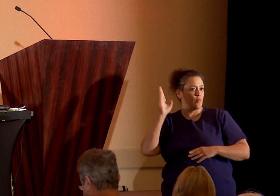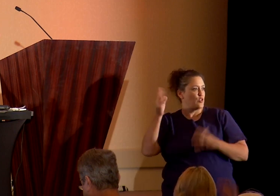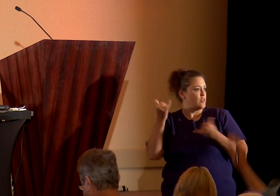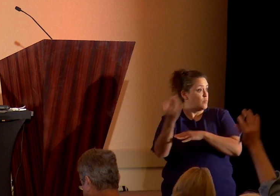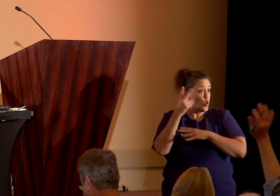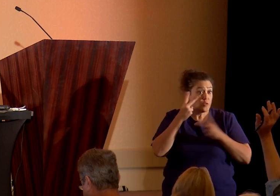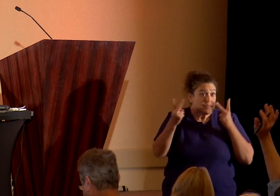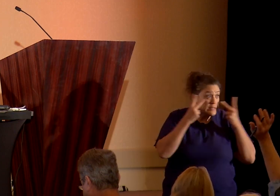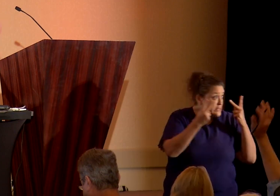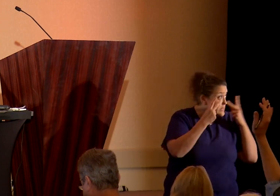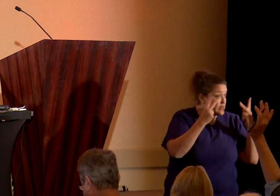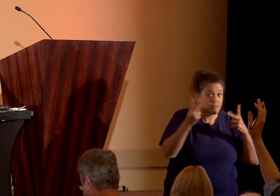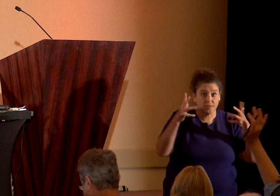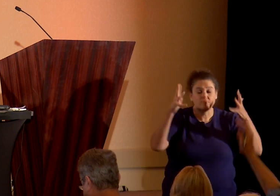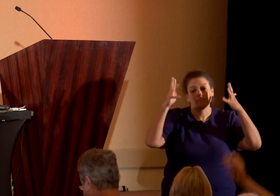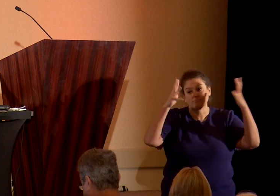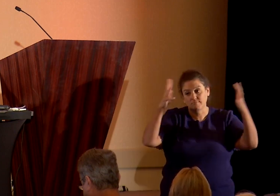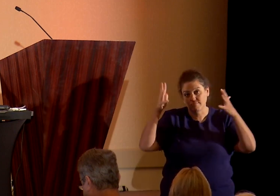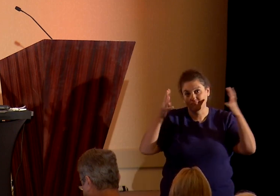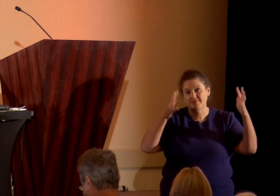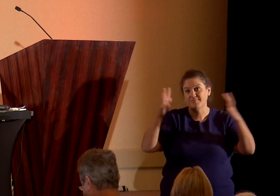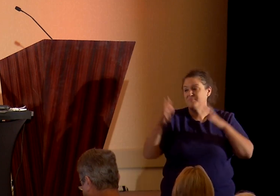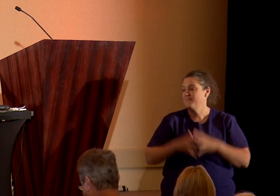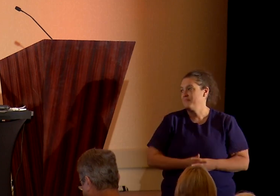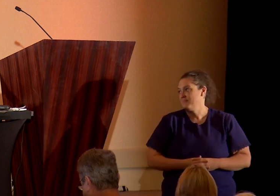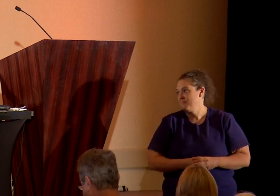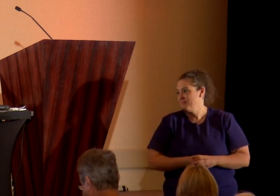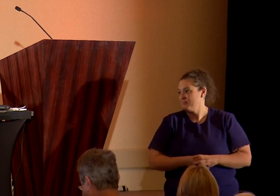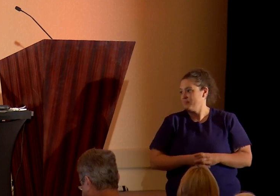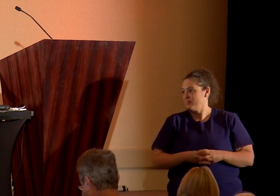guys caught that? Beautiful. Beautiful job.